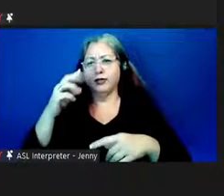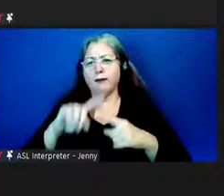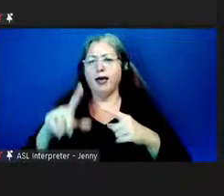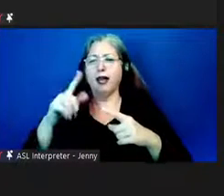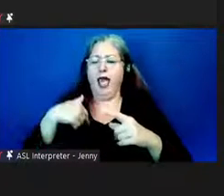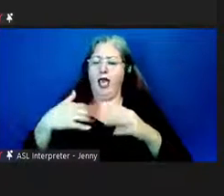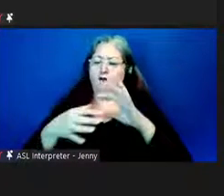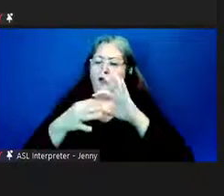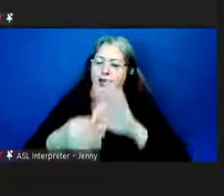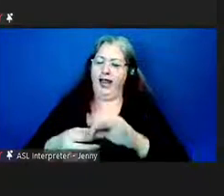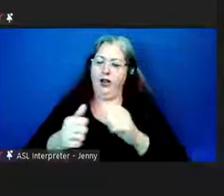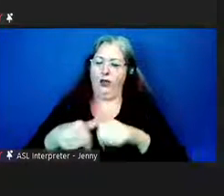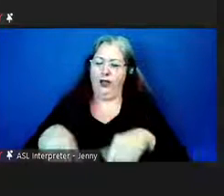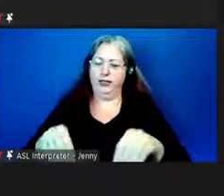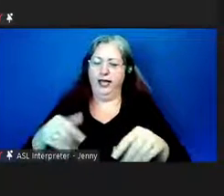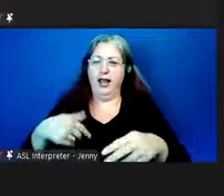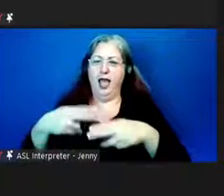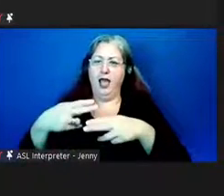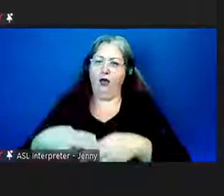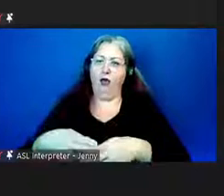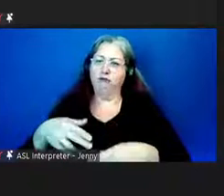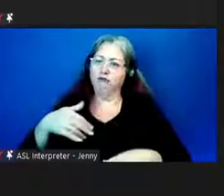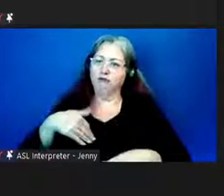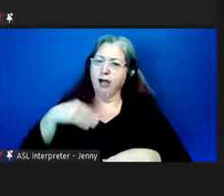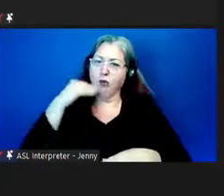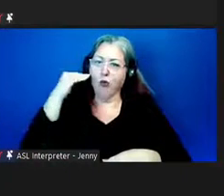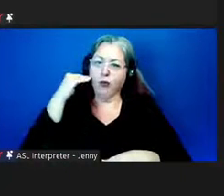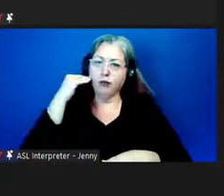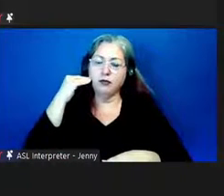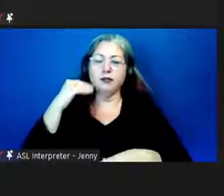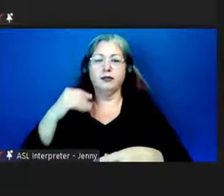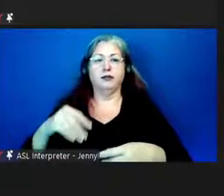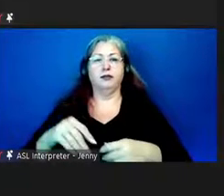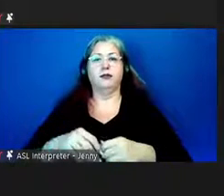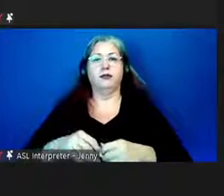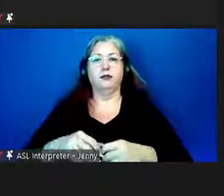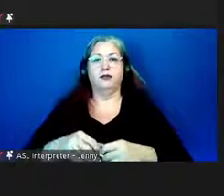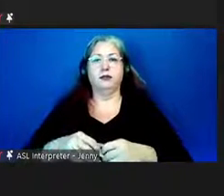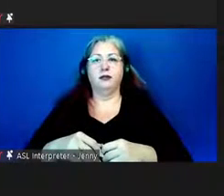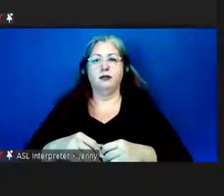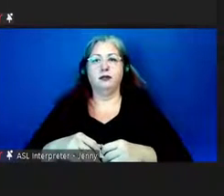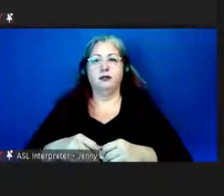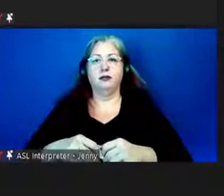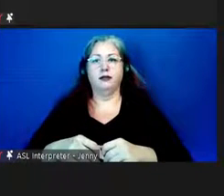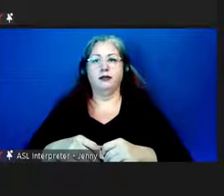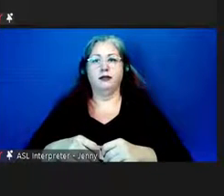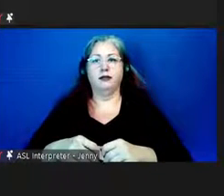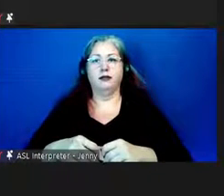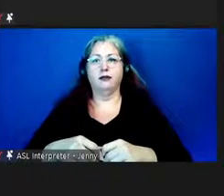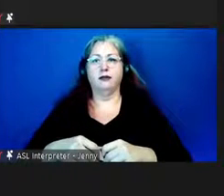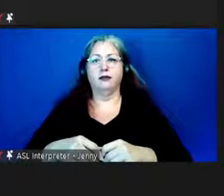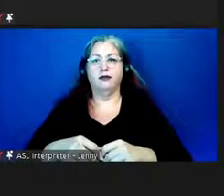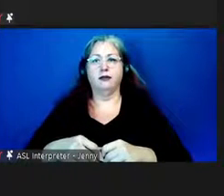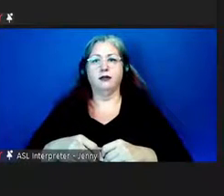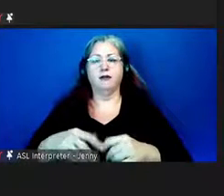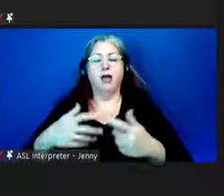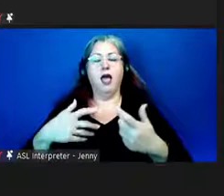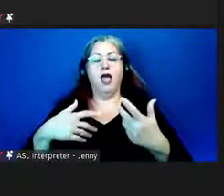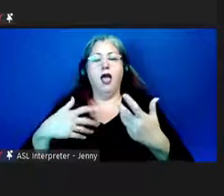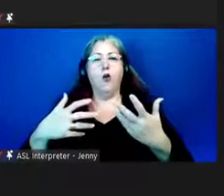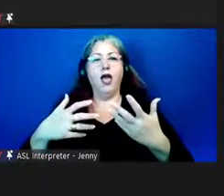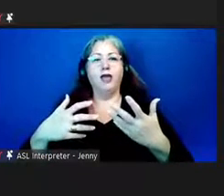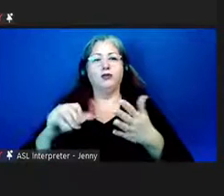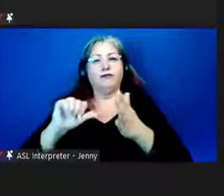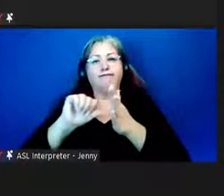I have to this place that I now call home. But I just want to drive the point